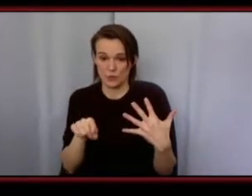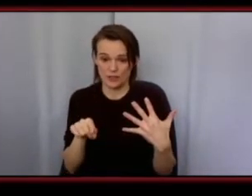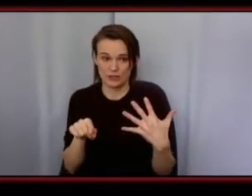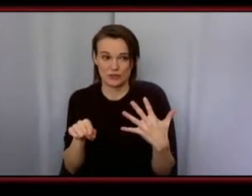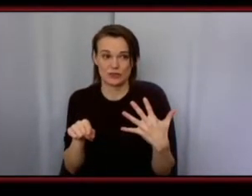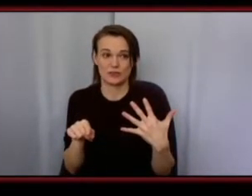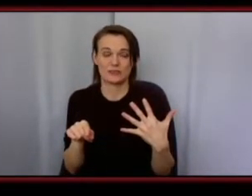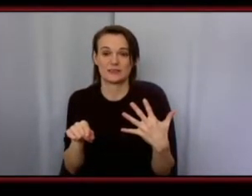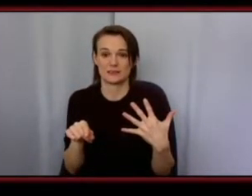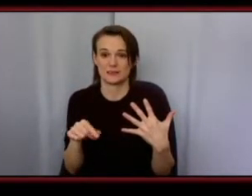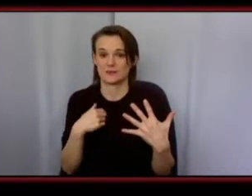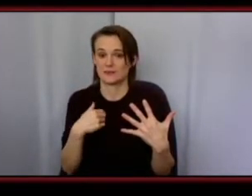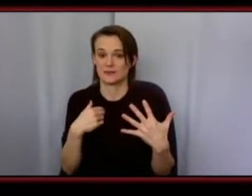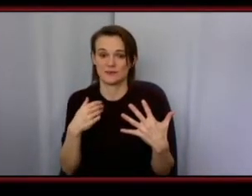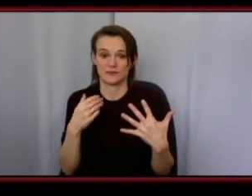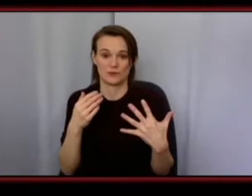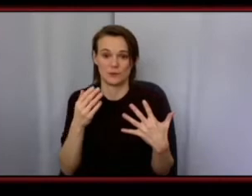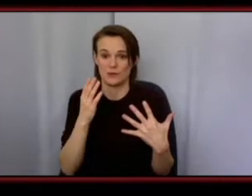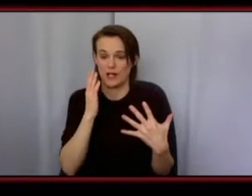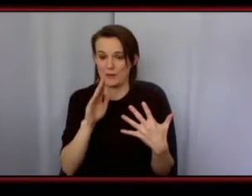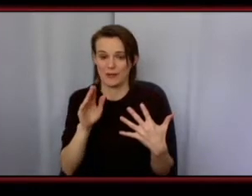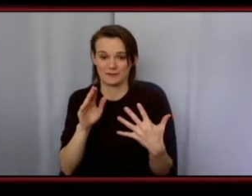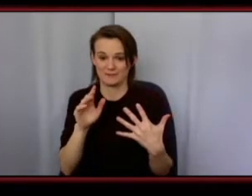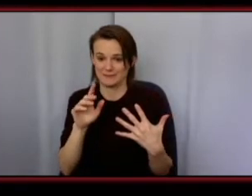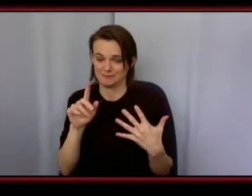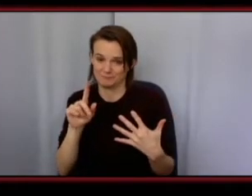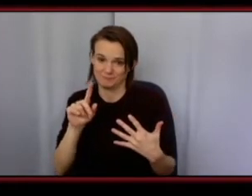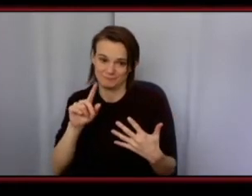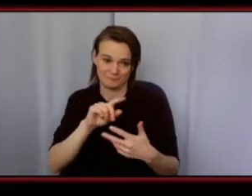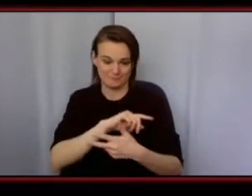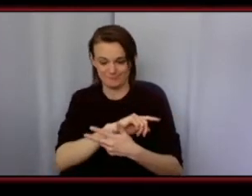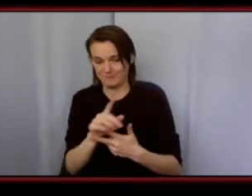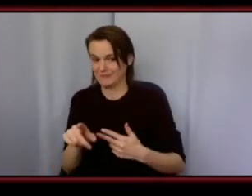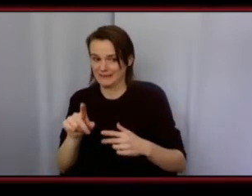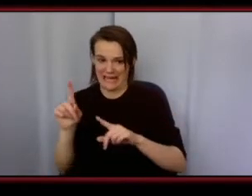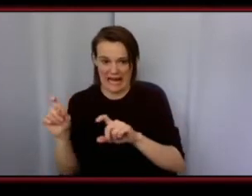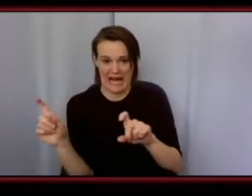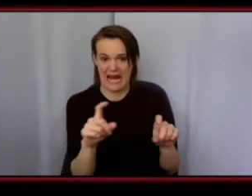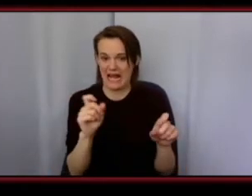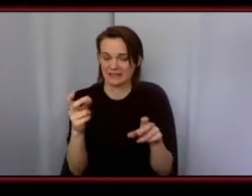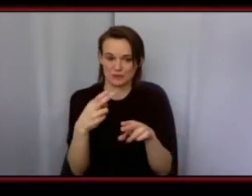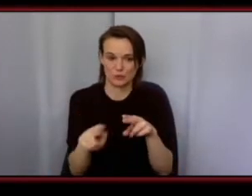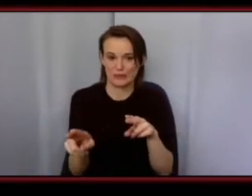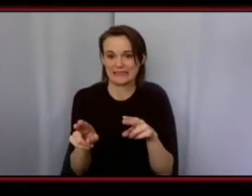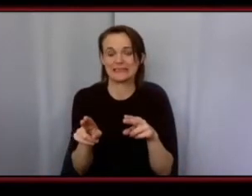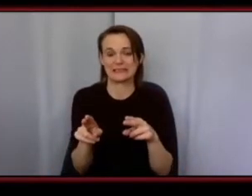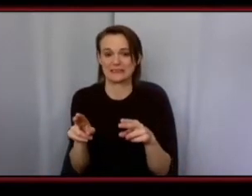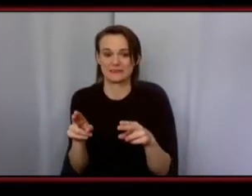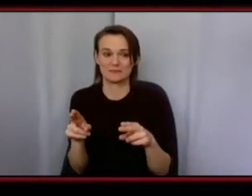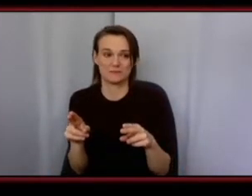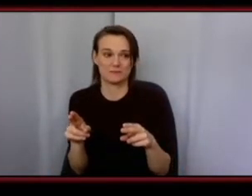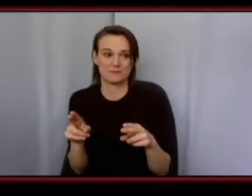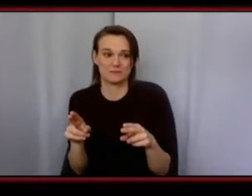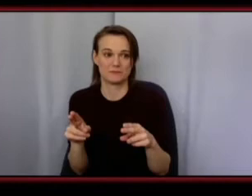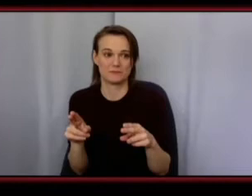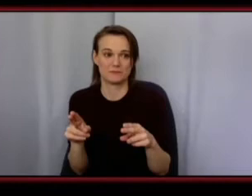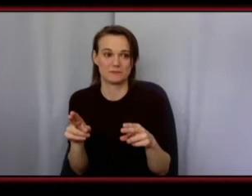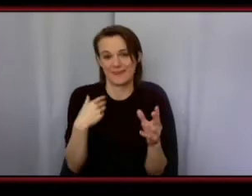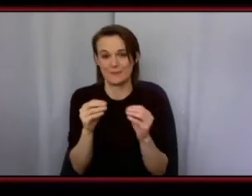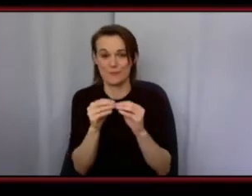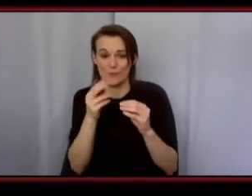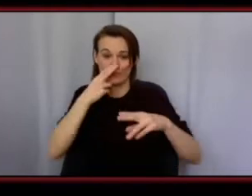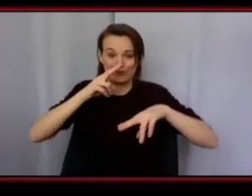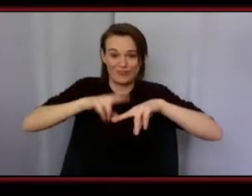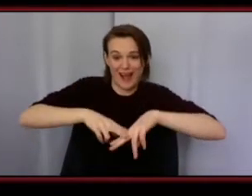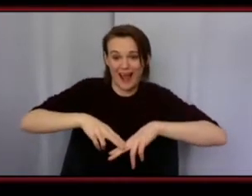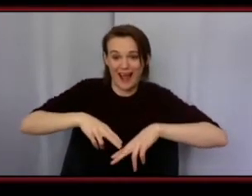that i'm gonna you know ask you guys to just maybe take 30 seconds to answer just for the sake of time i you know i think that these are kind of funner questions